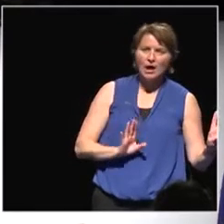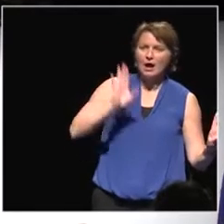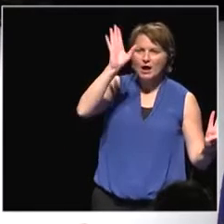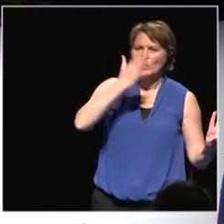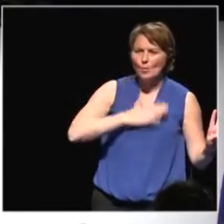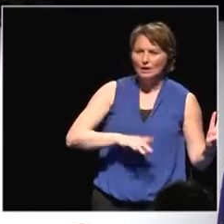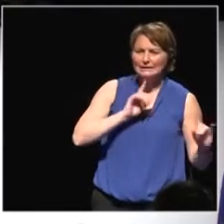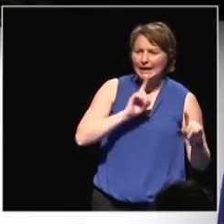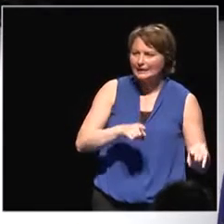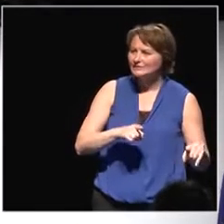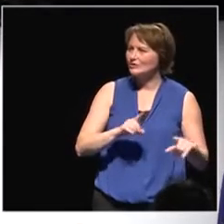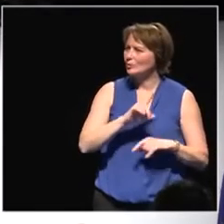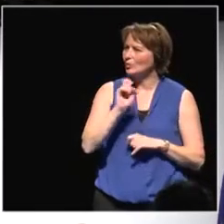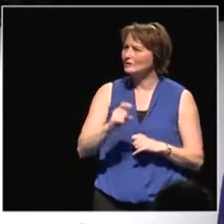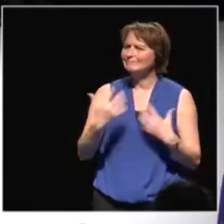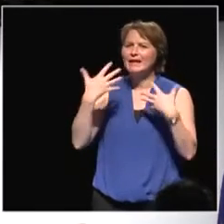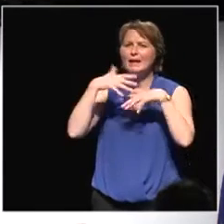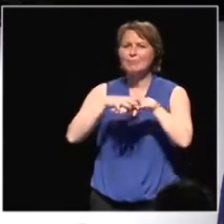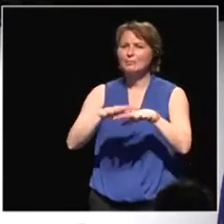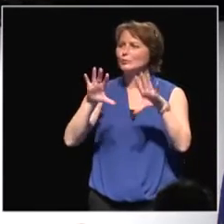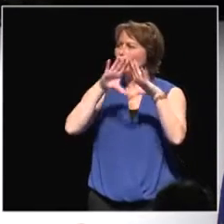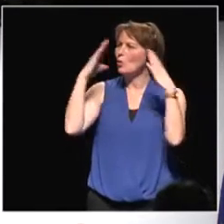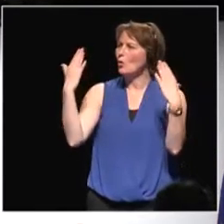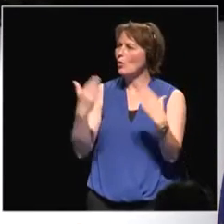answer the question on how to implement global citizenship.